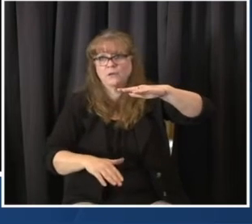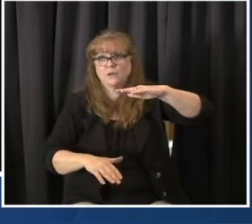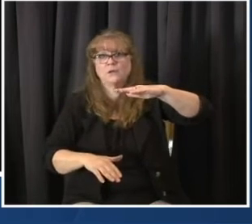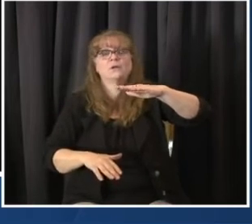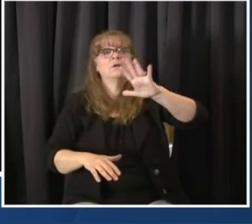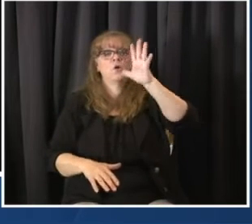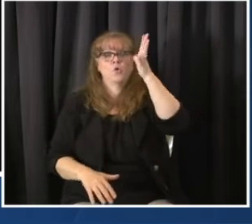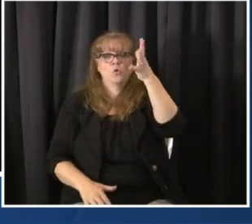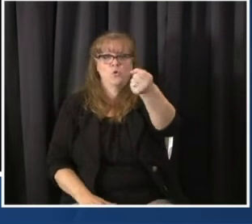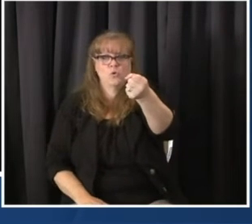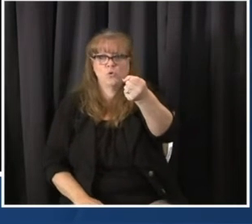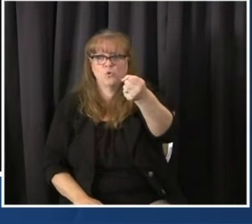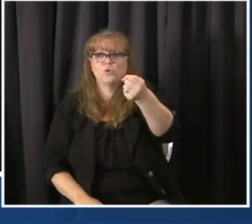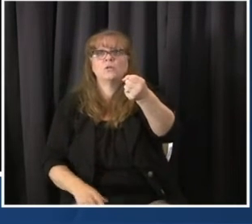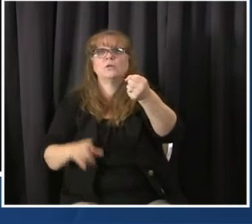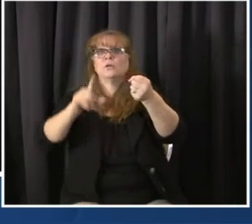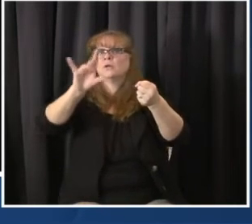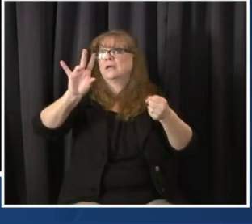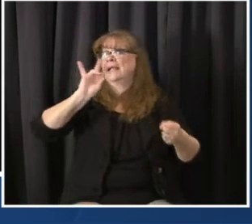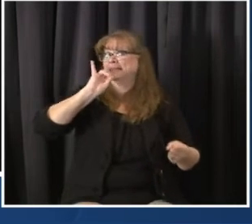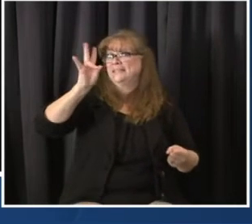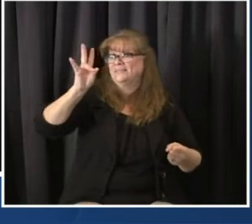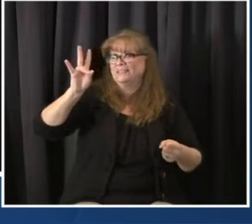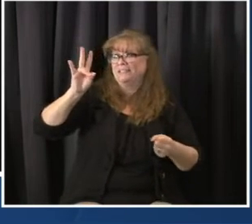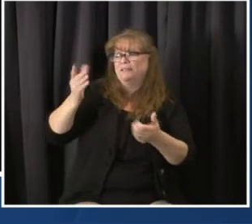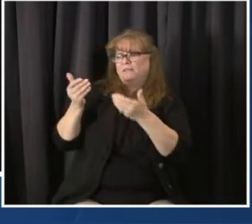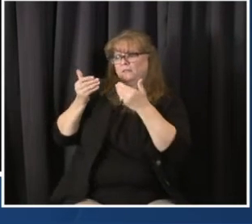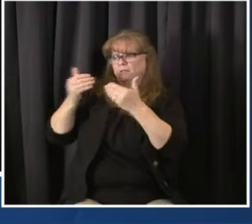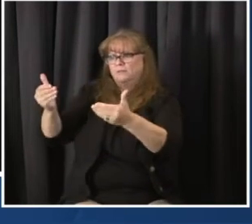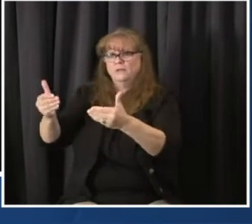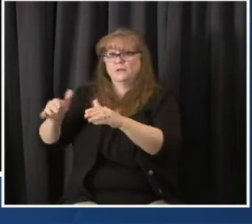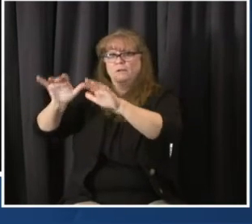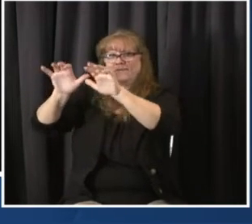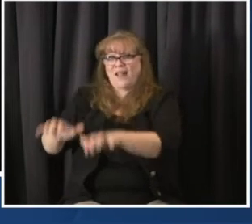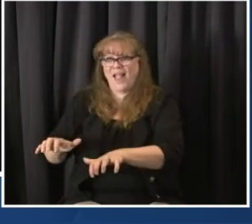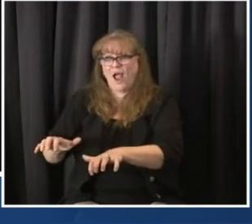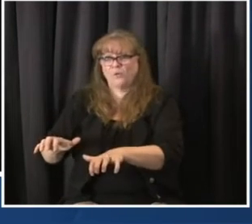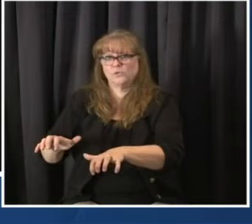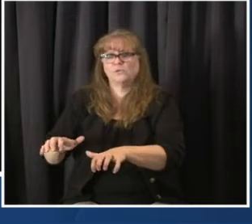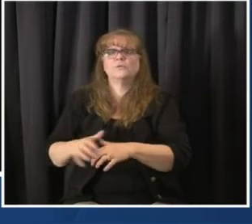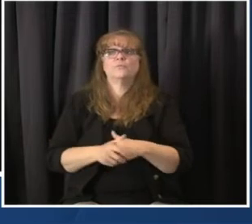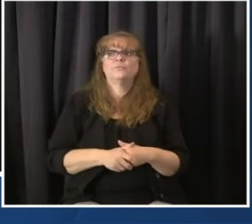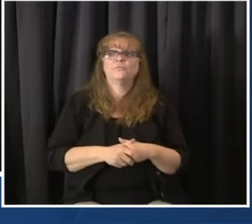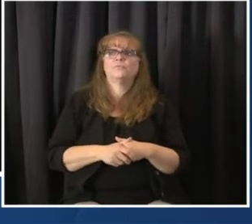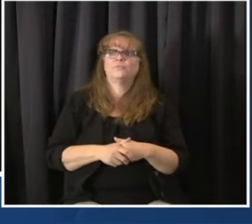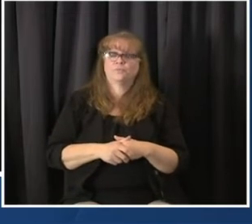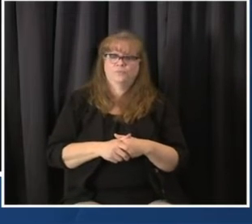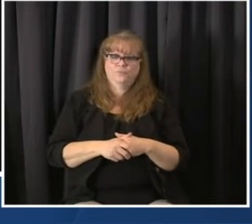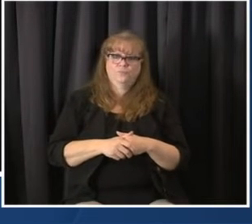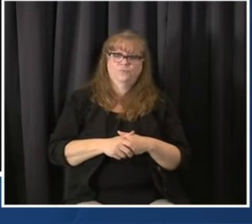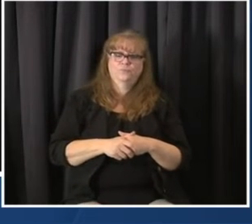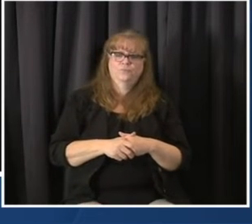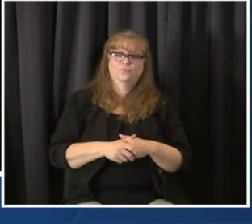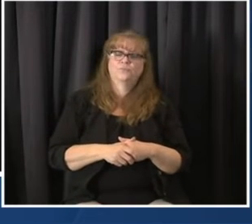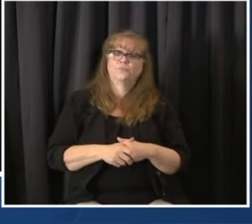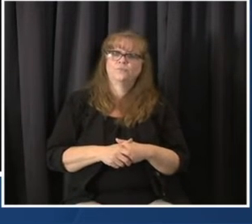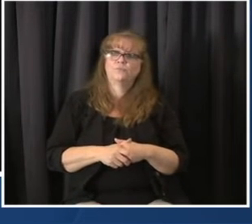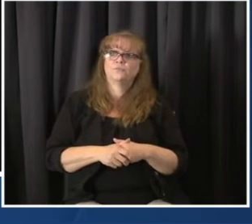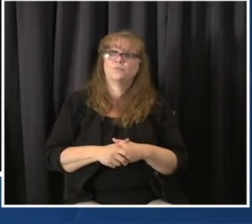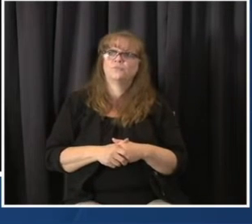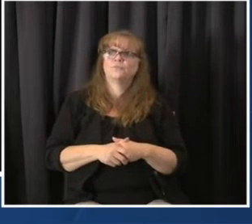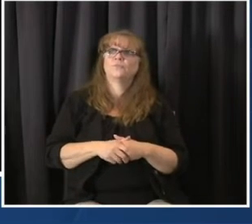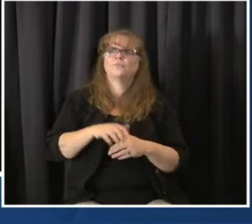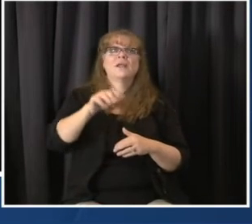a few others besides. If you're police or firefighter, 70 and up, you can you can do that. SCL Health Western Colorado.